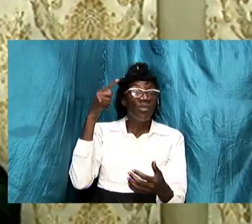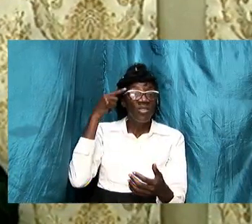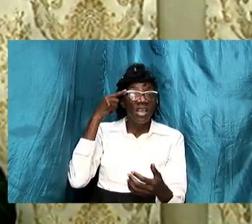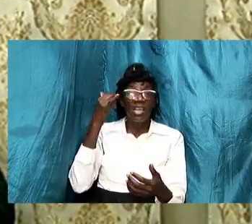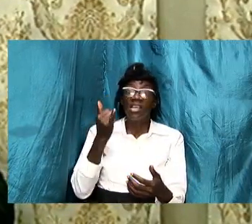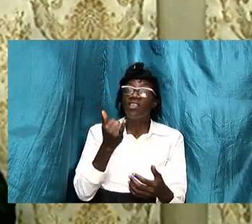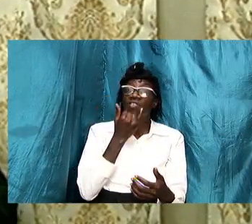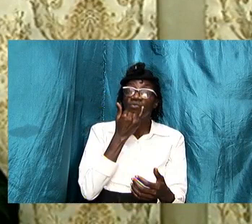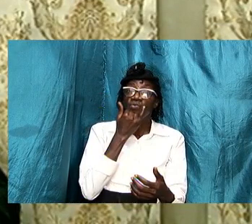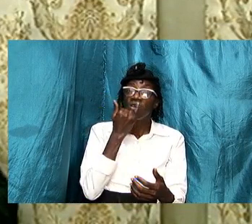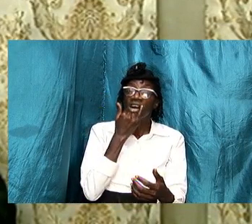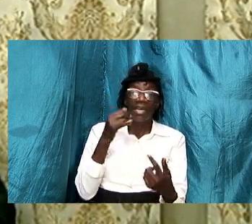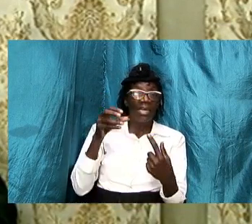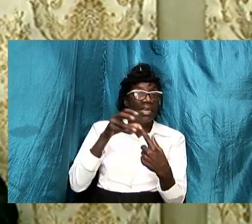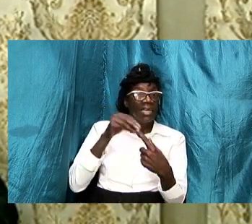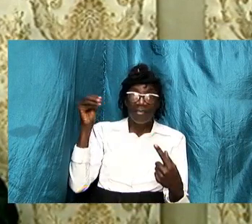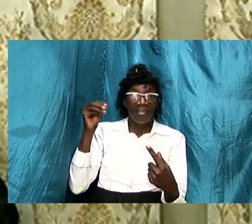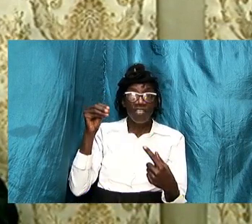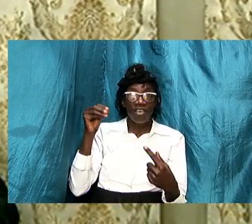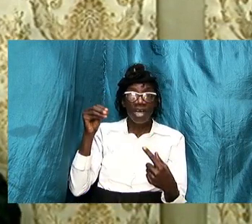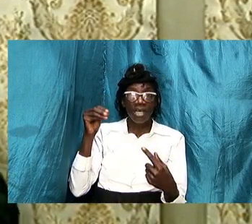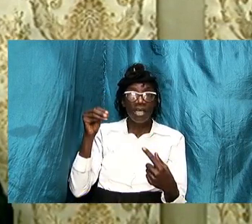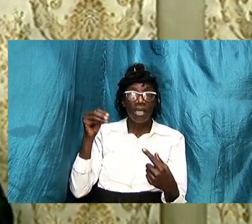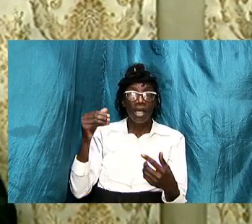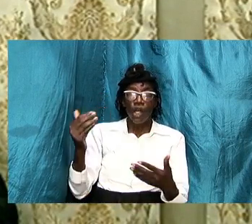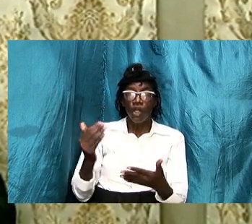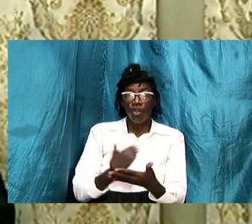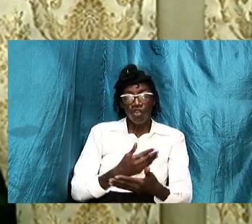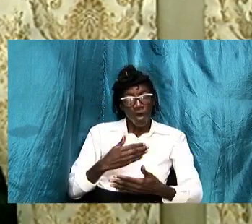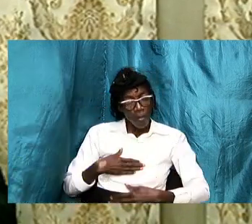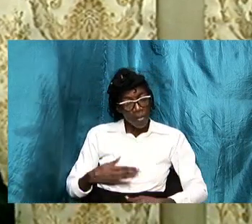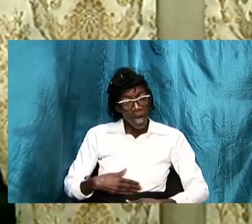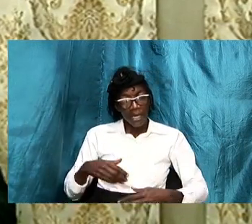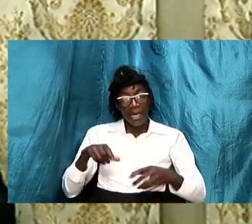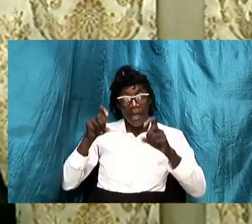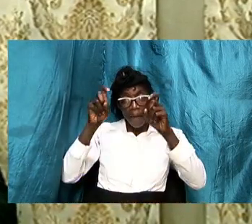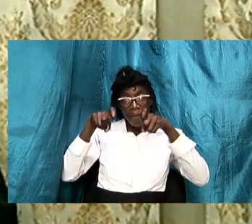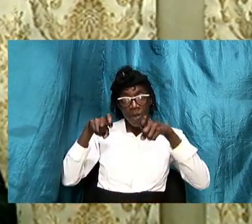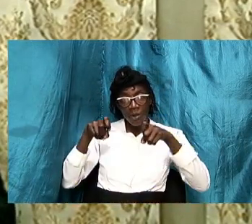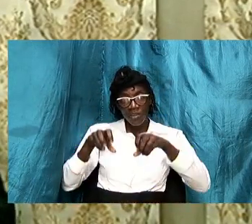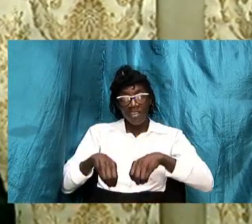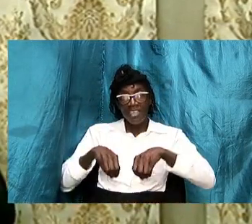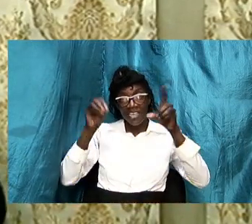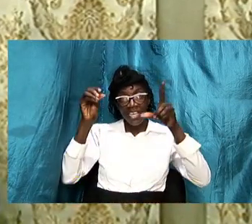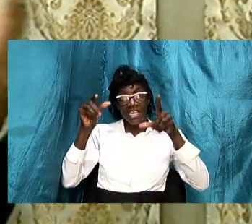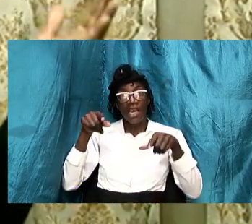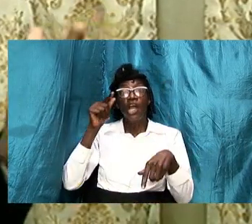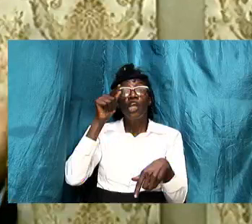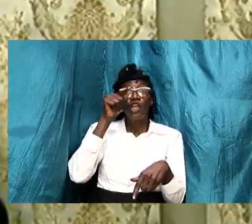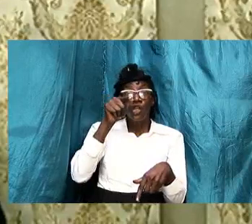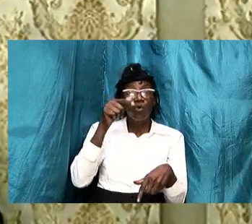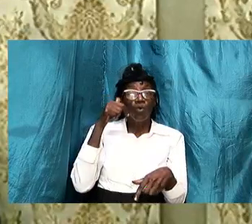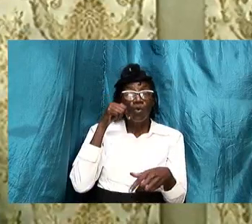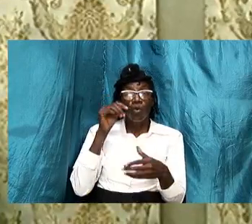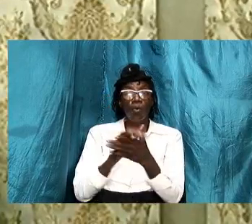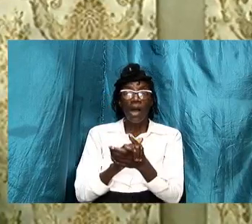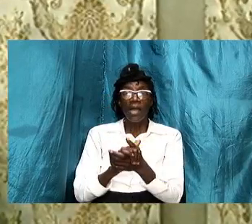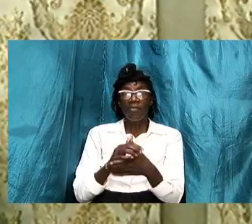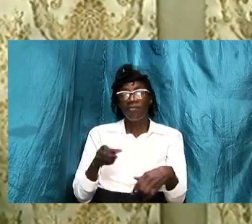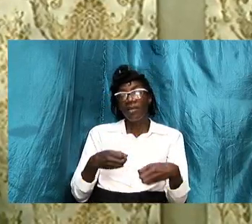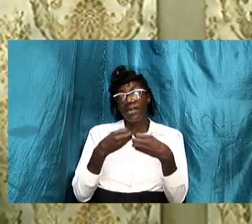flow somebody must yield the bible say you and i'm giving you a scripture